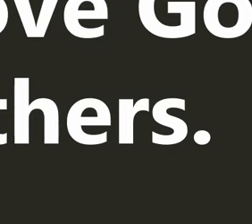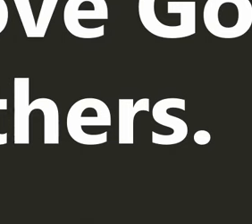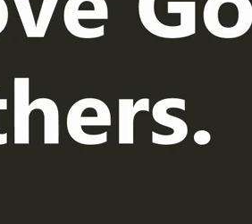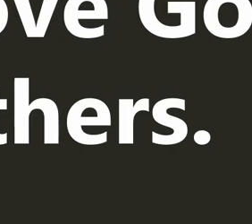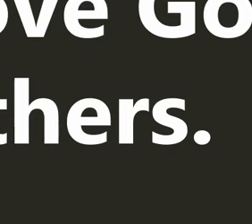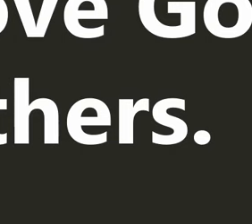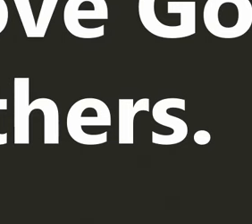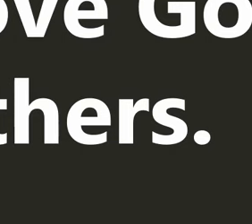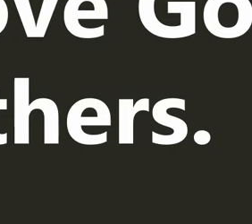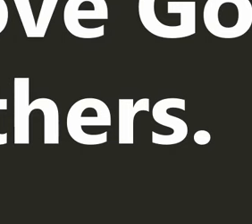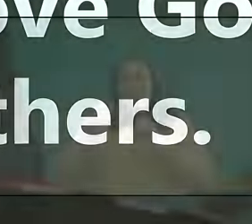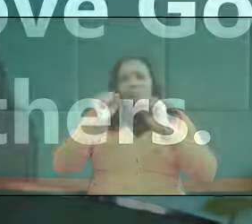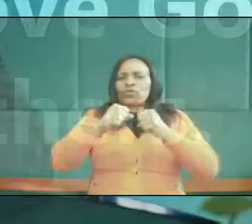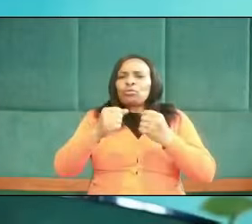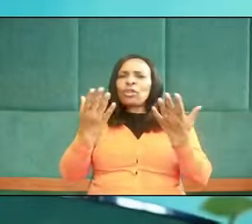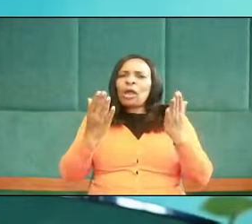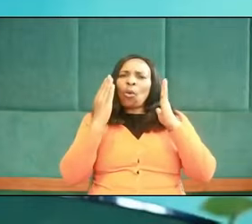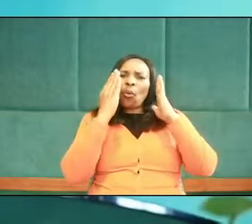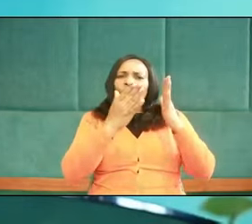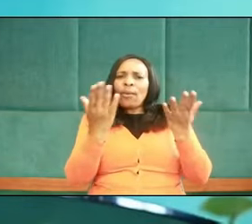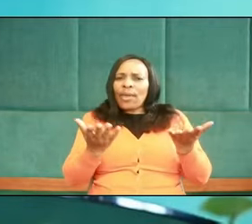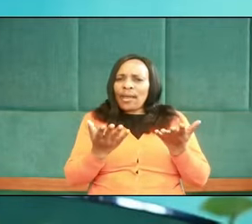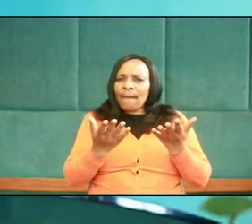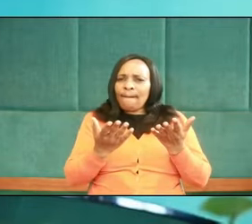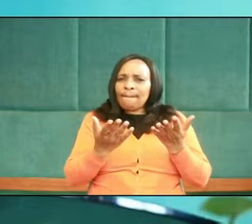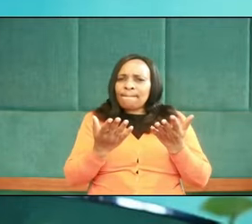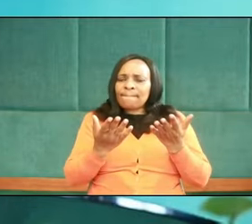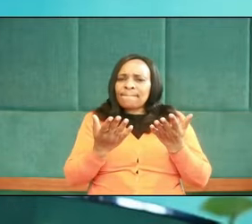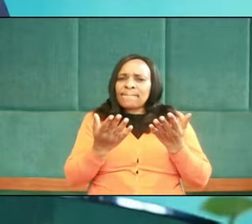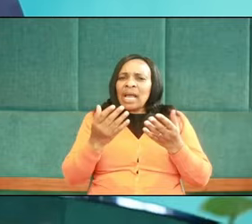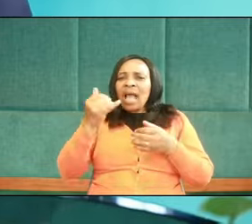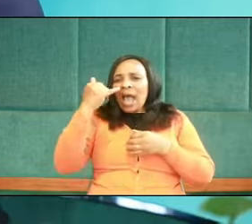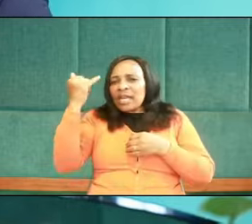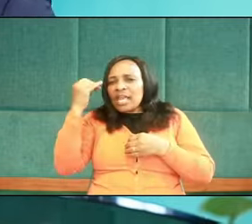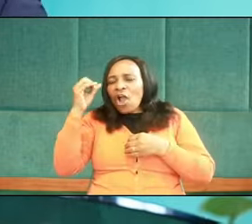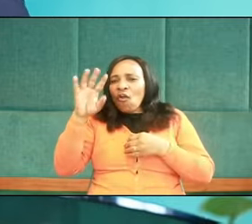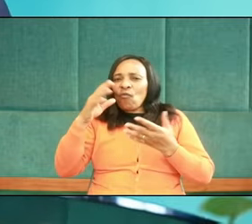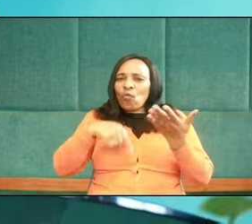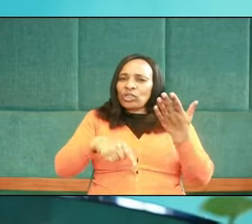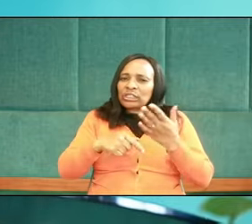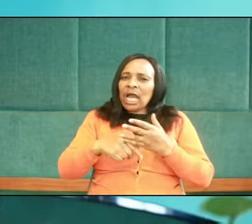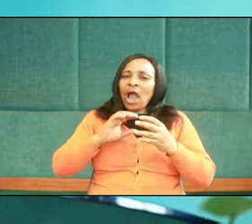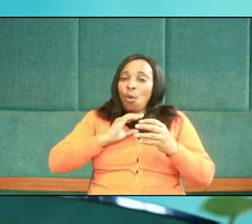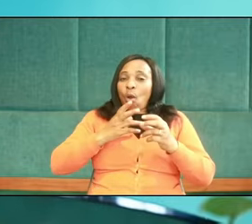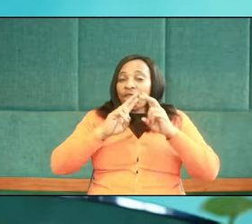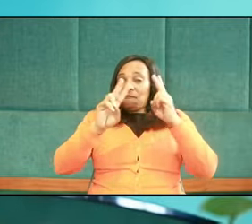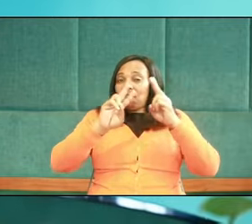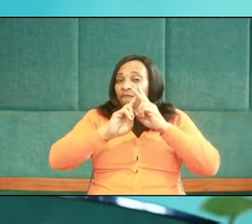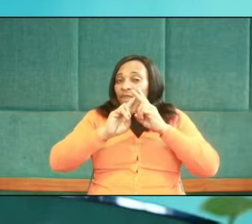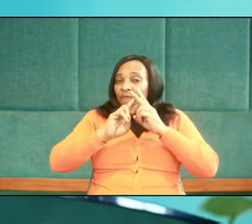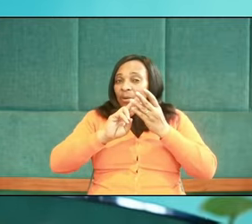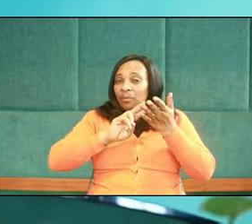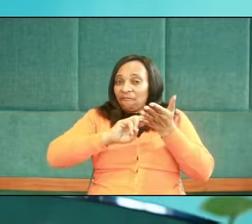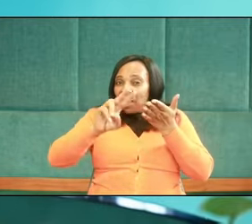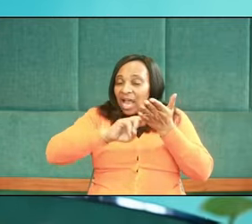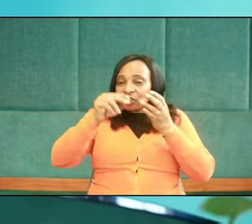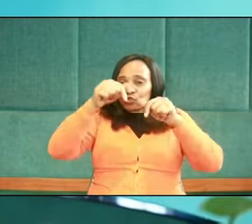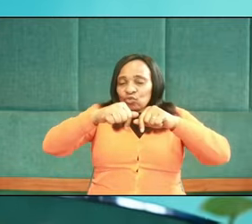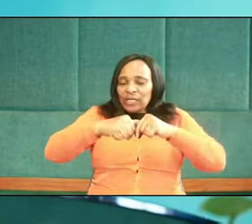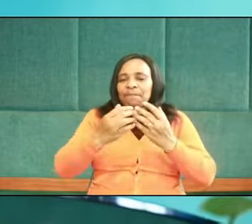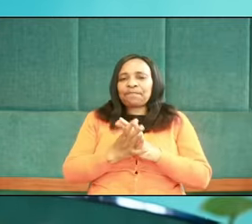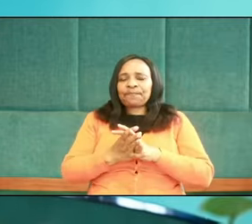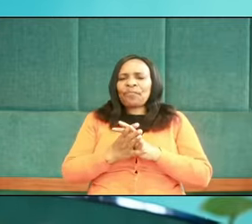We will unpack this big idea and expand on our key text today by looking at